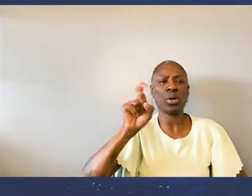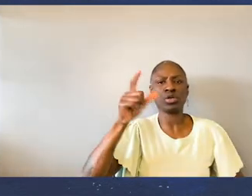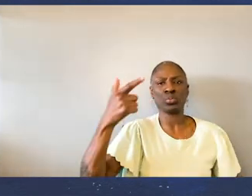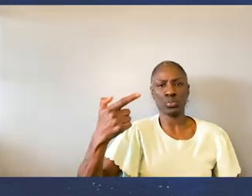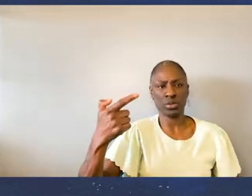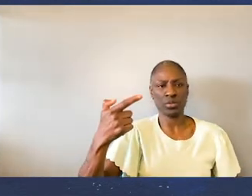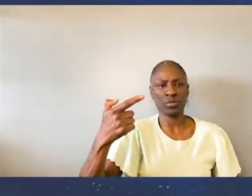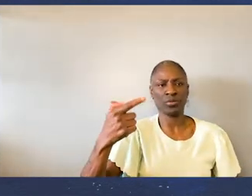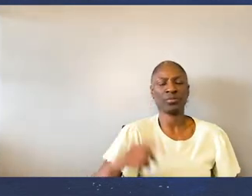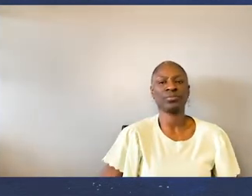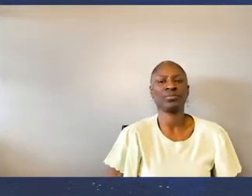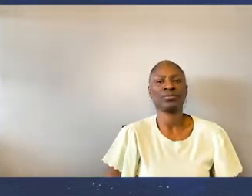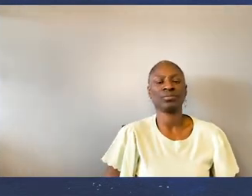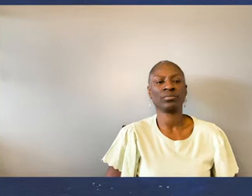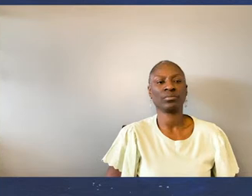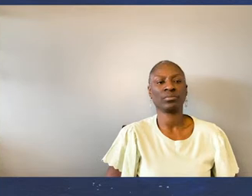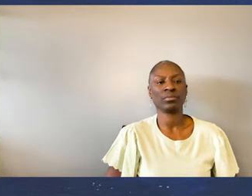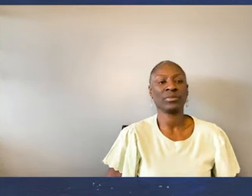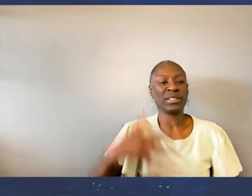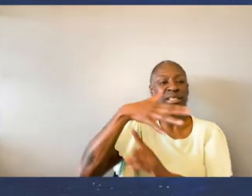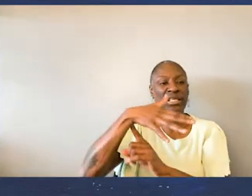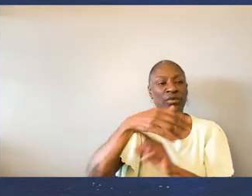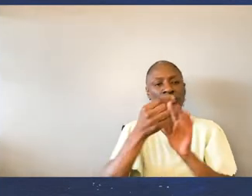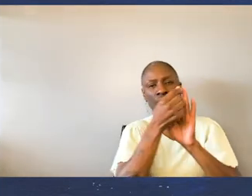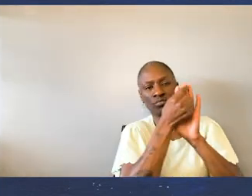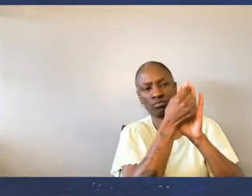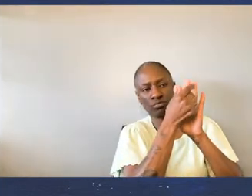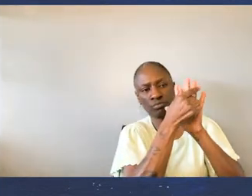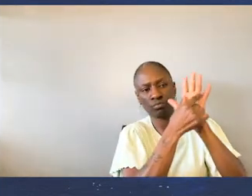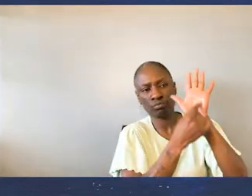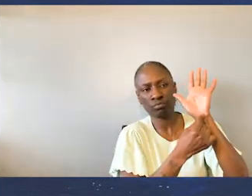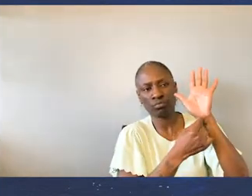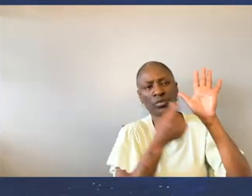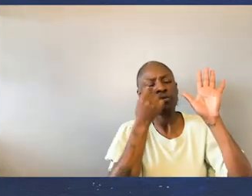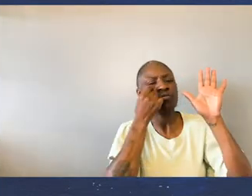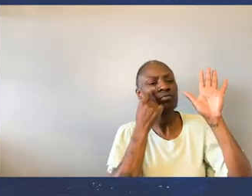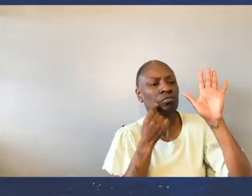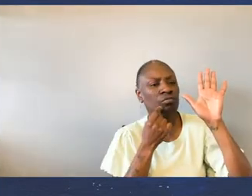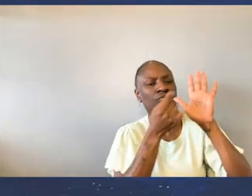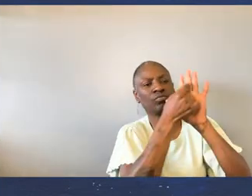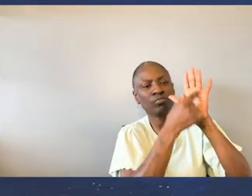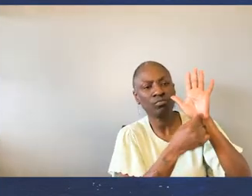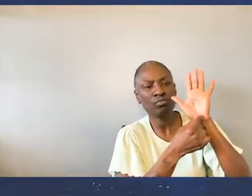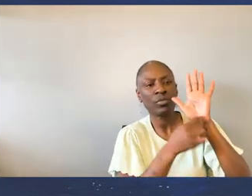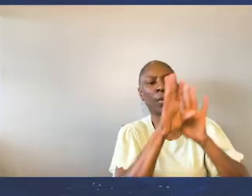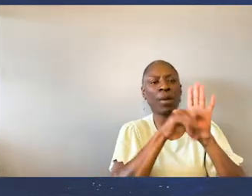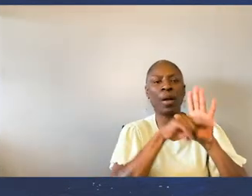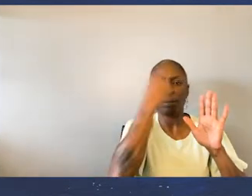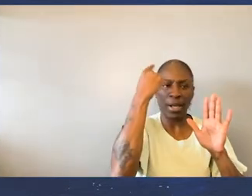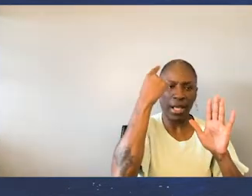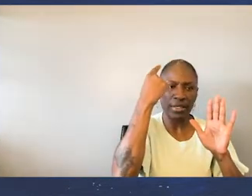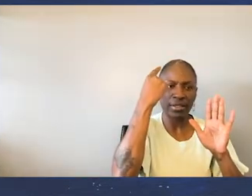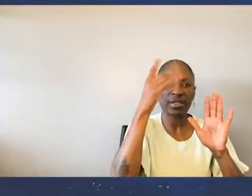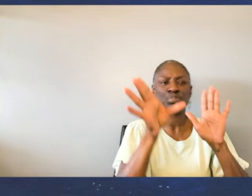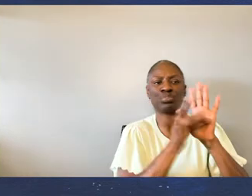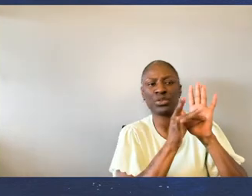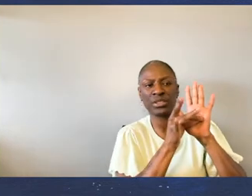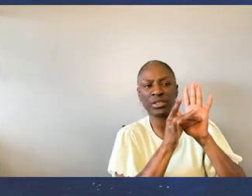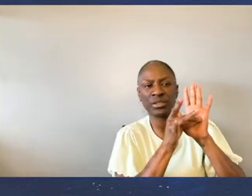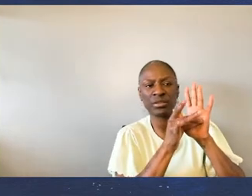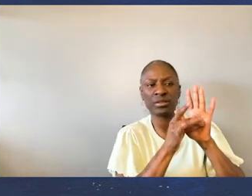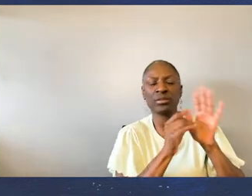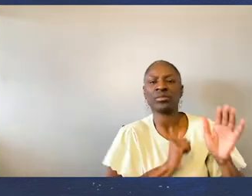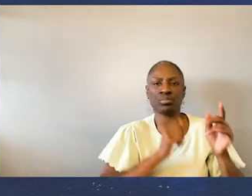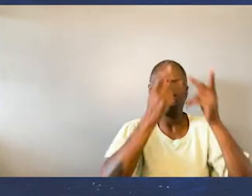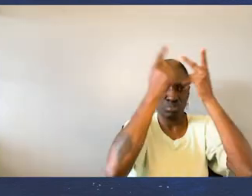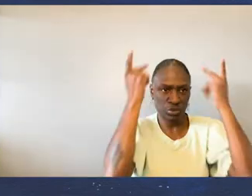Quarantine day 121 A teardrop shaped Hostileaf On a black background Printed